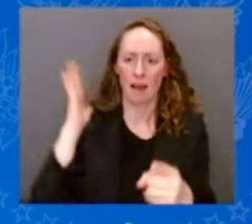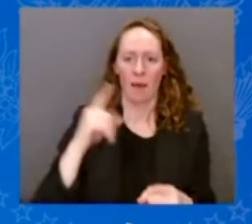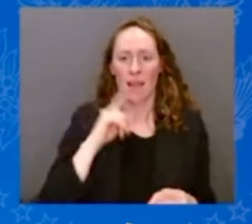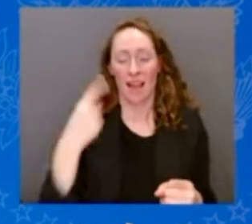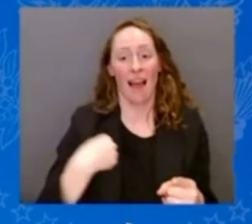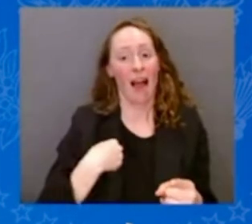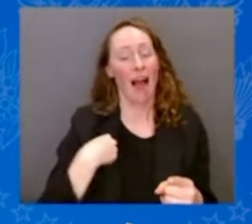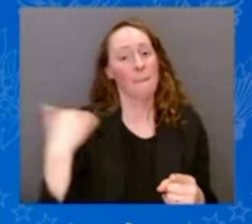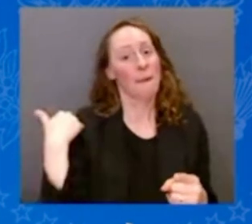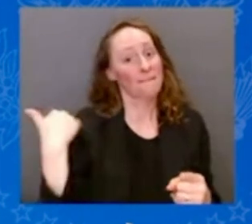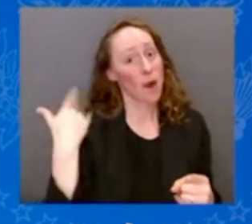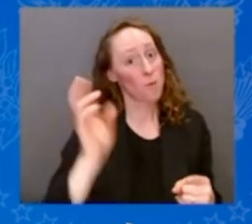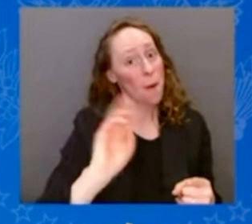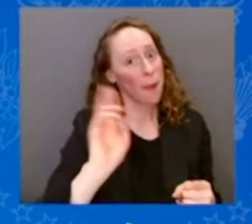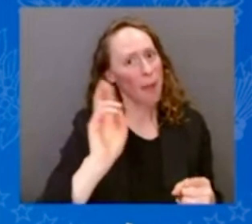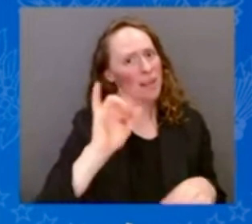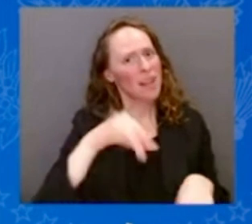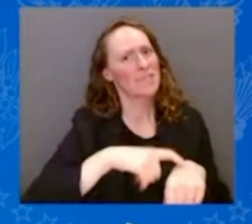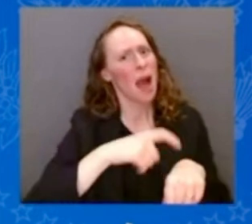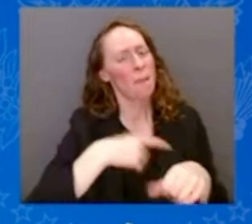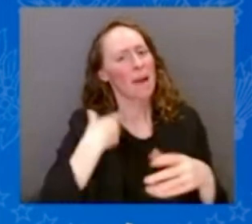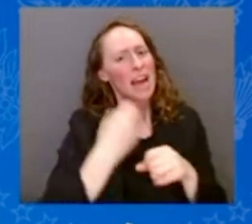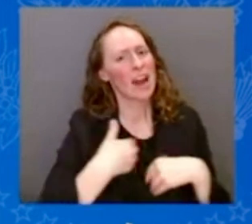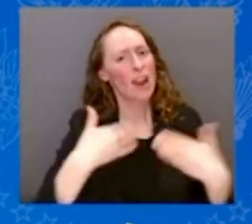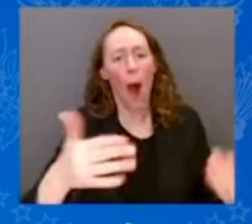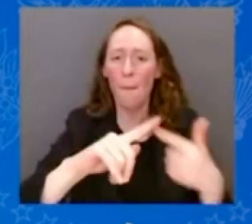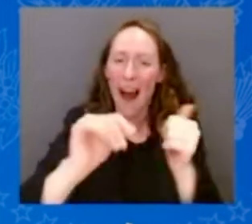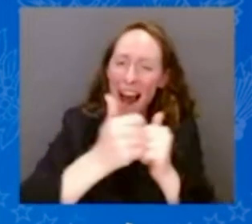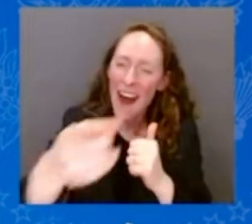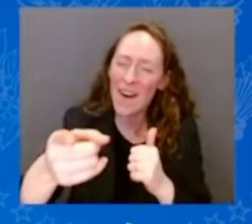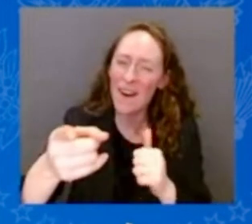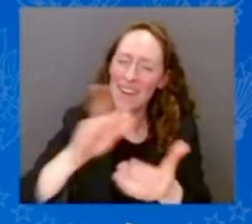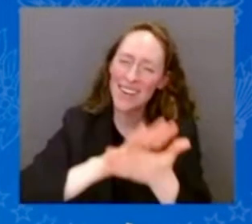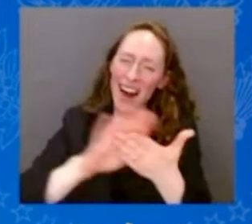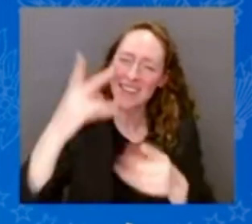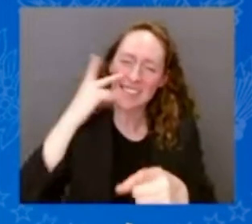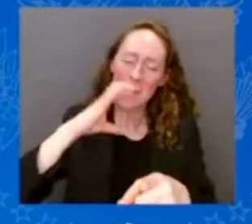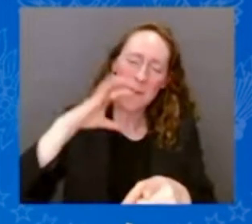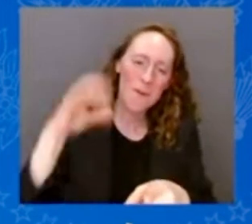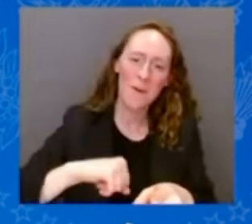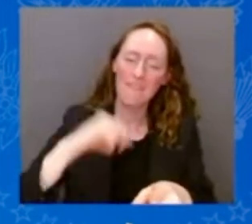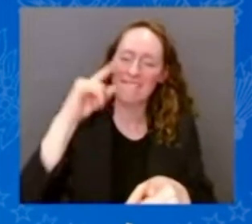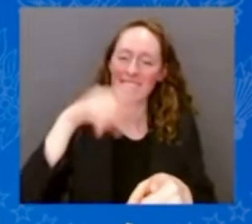How are you doing, buddy? Good to see you, Tom. Tom Carr-Logos.